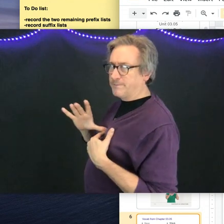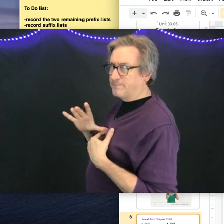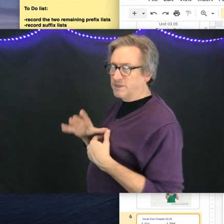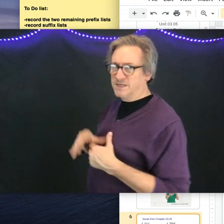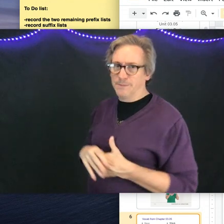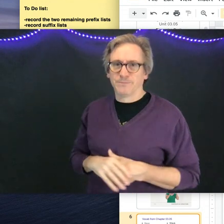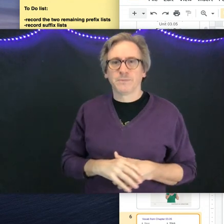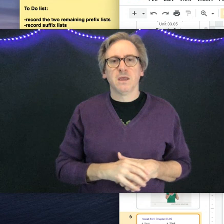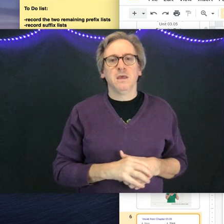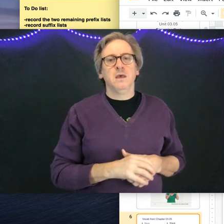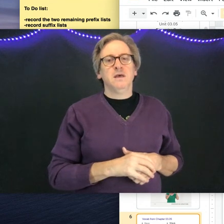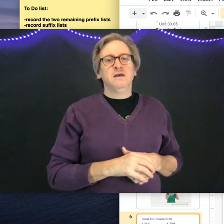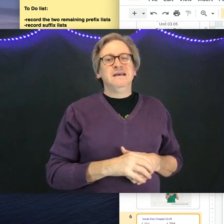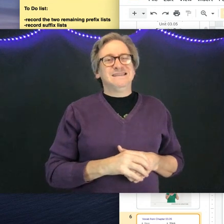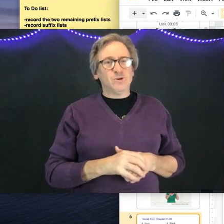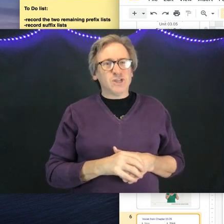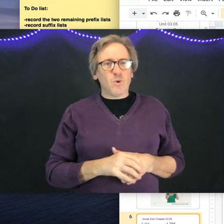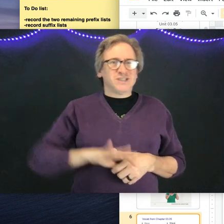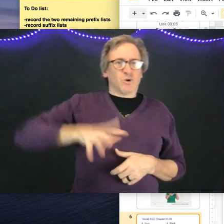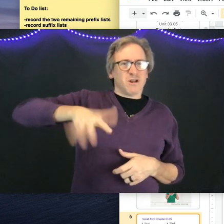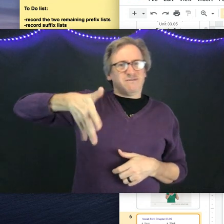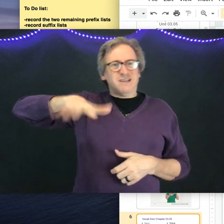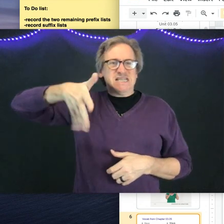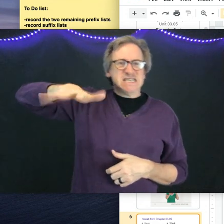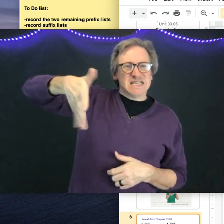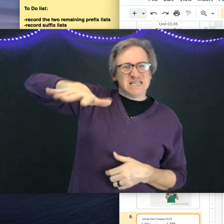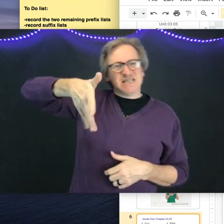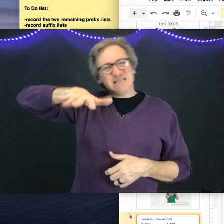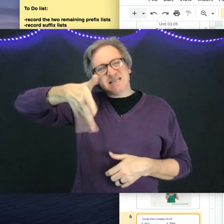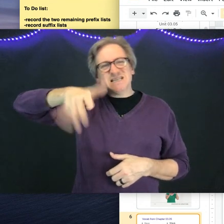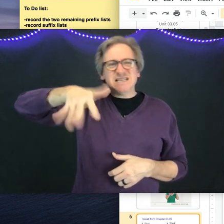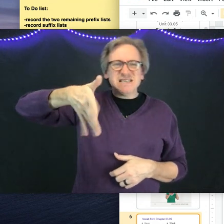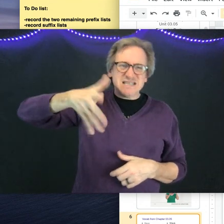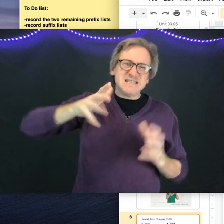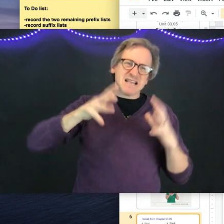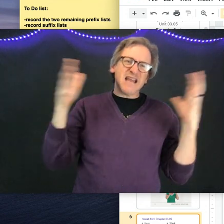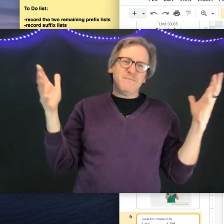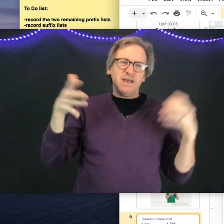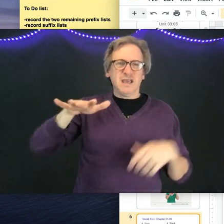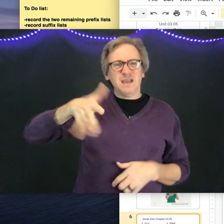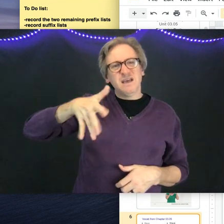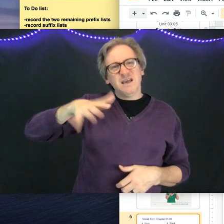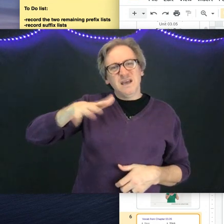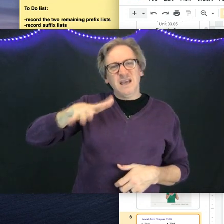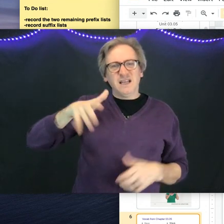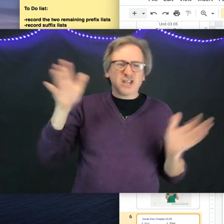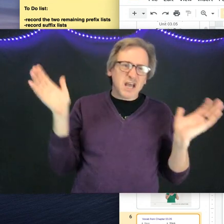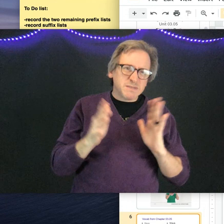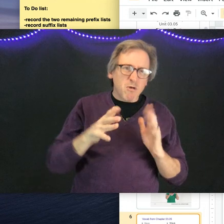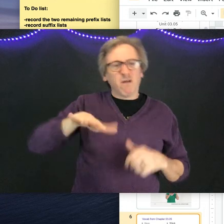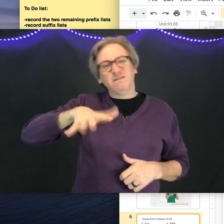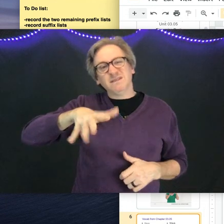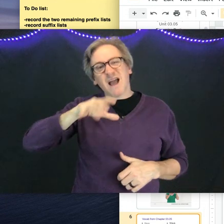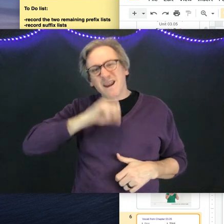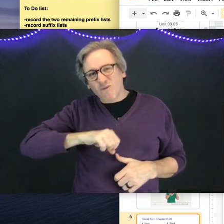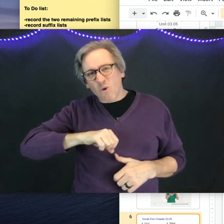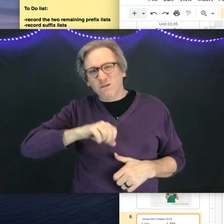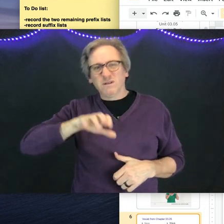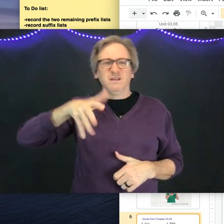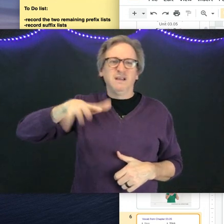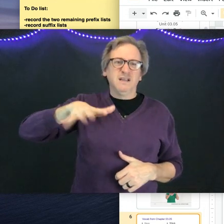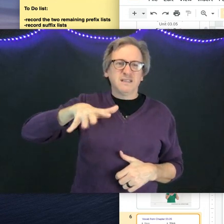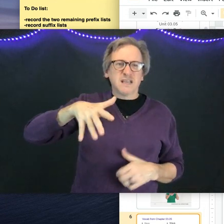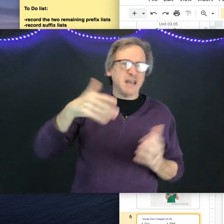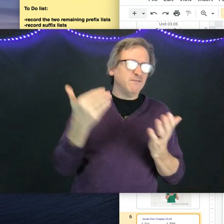skirt. Fine, fine, fine. tip. So, so it's sort of. It's kind of big. It's kind of small. It's kind of